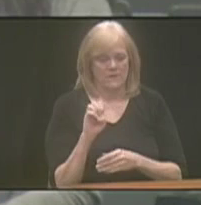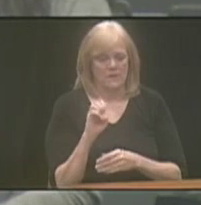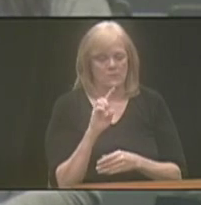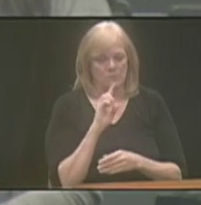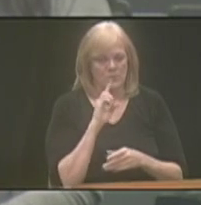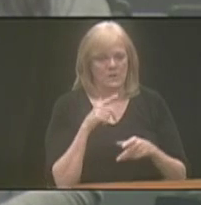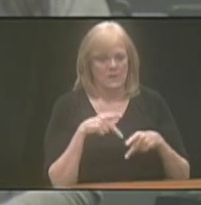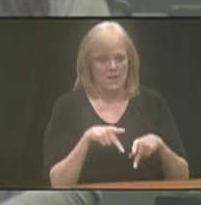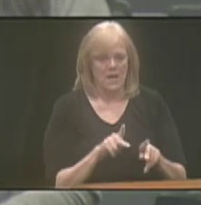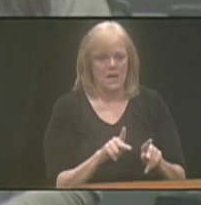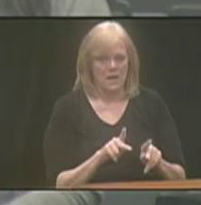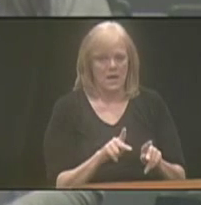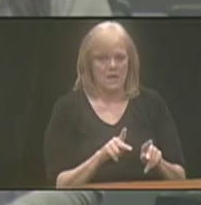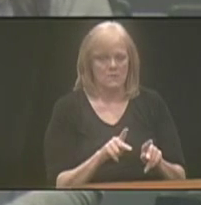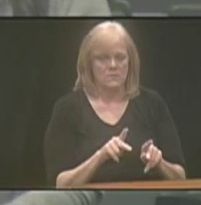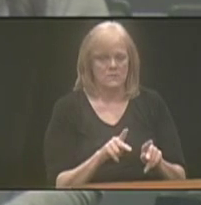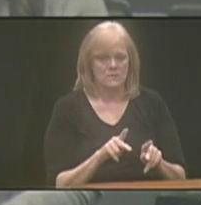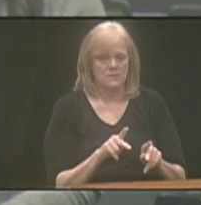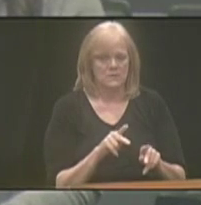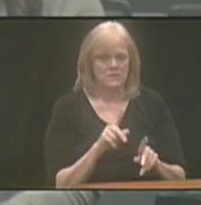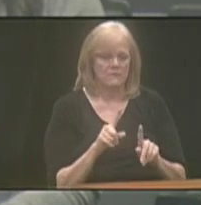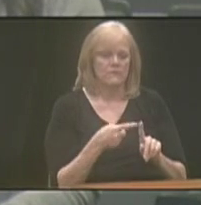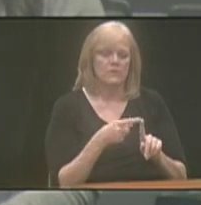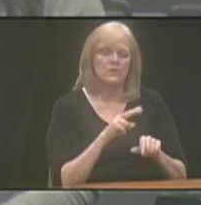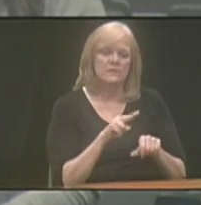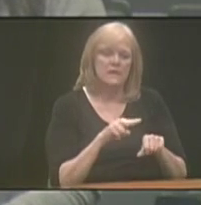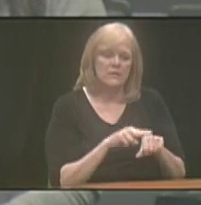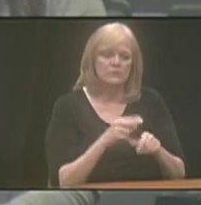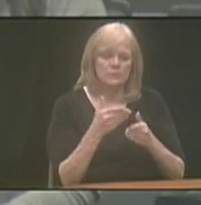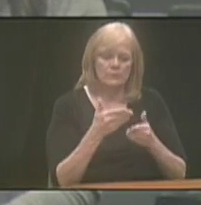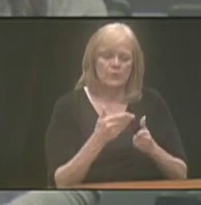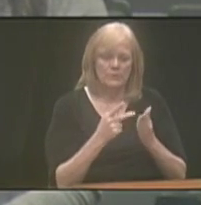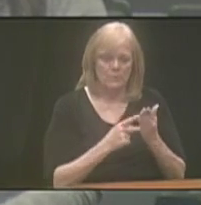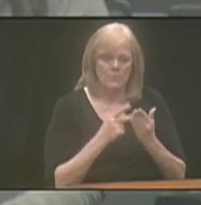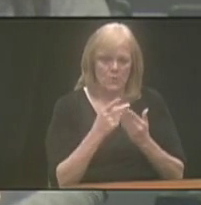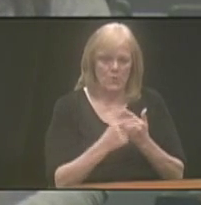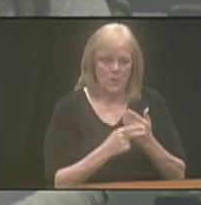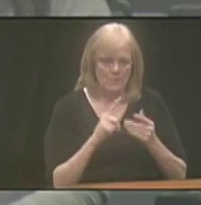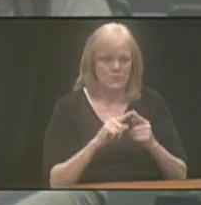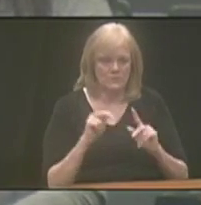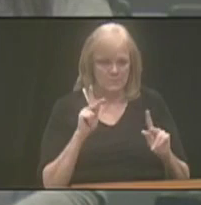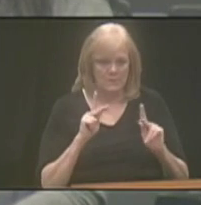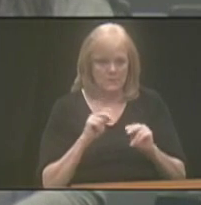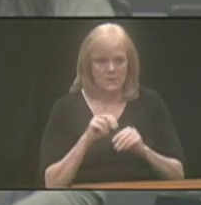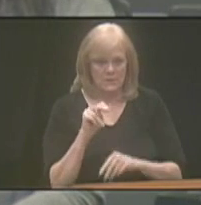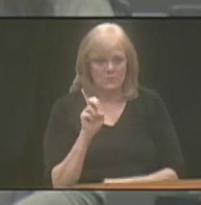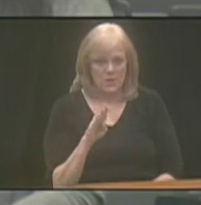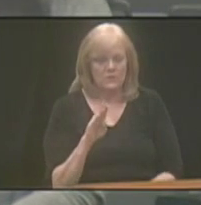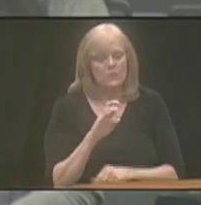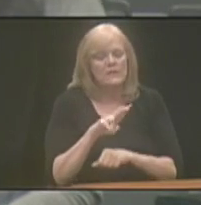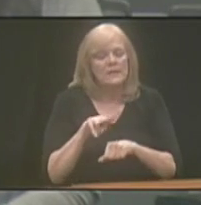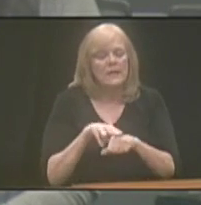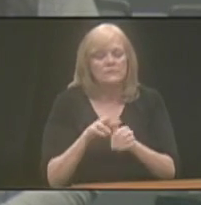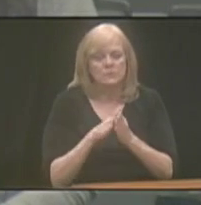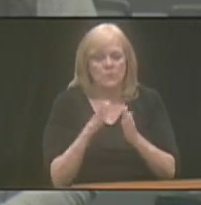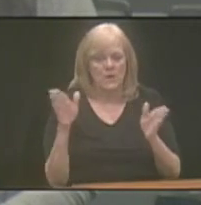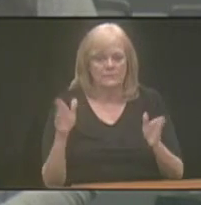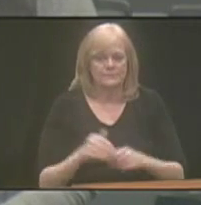really truly allows First National to bring the program to folks in Nebraska and nationwide.